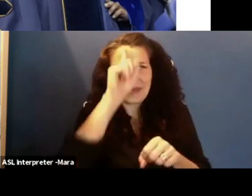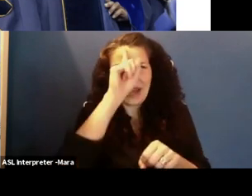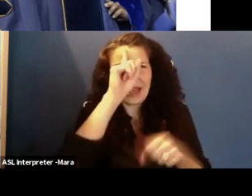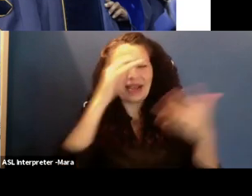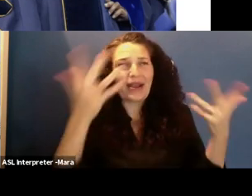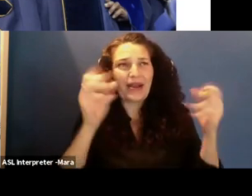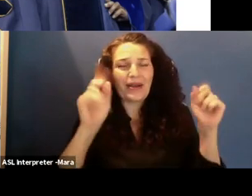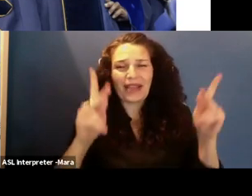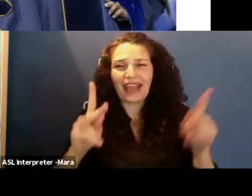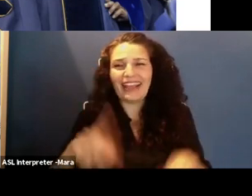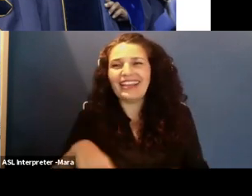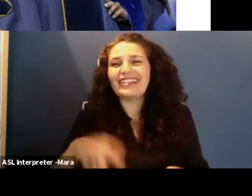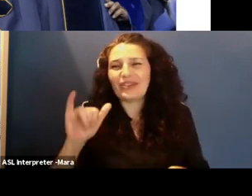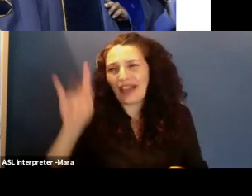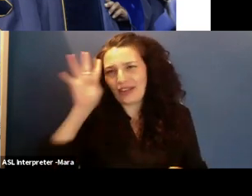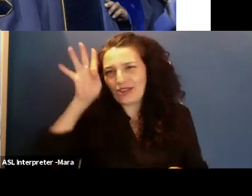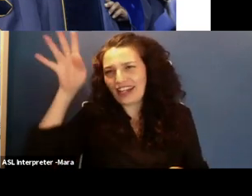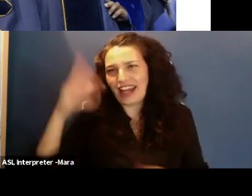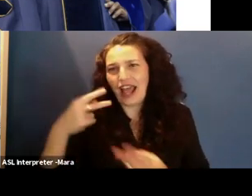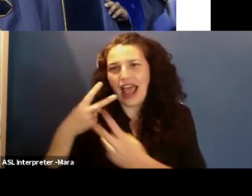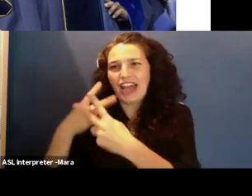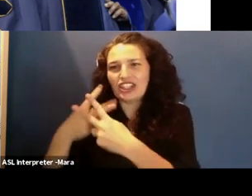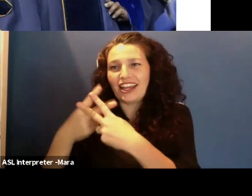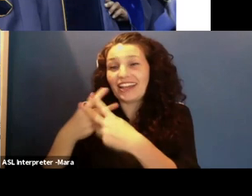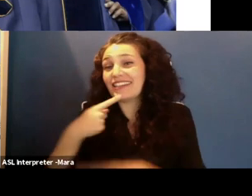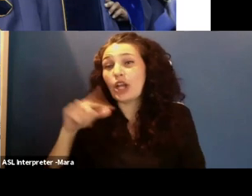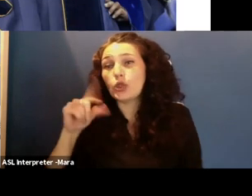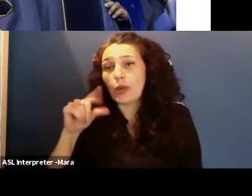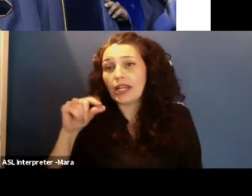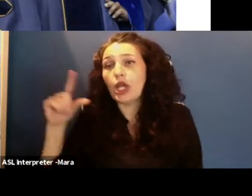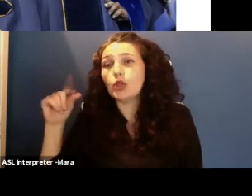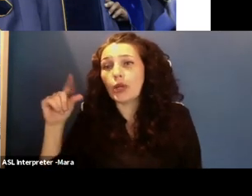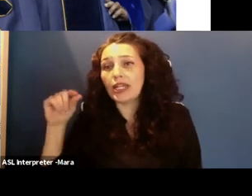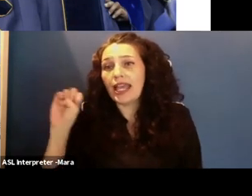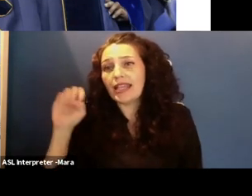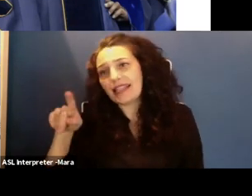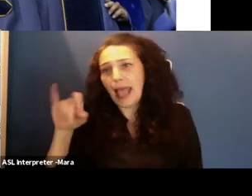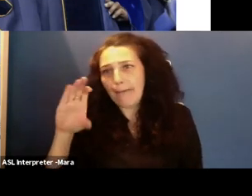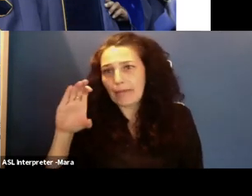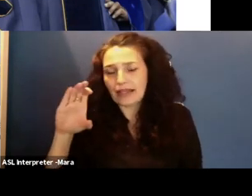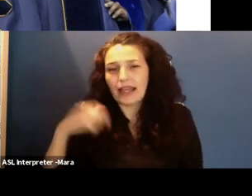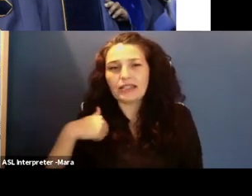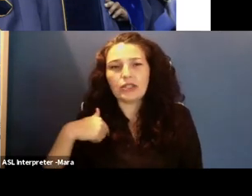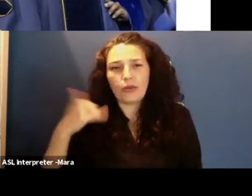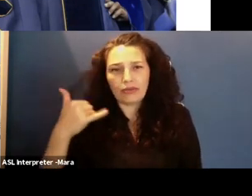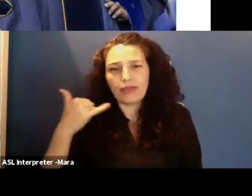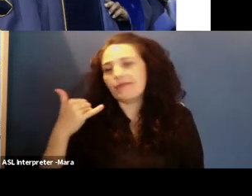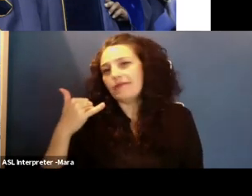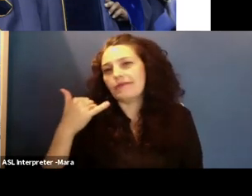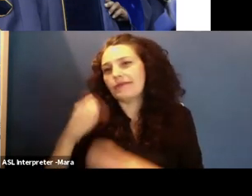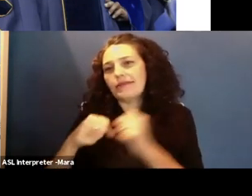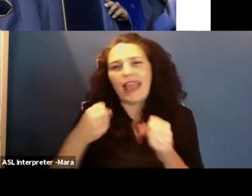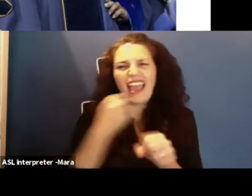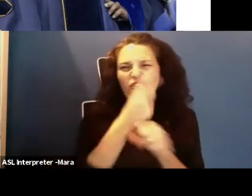lower left-hand screen. It says, 2020 is epic. Every year, I come up with a hashtag. And I use that as my mantra to keep